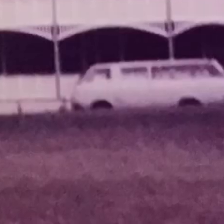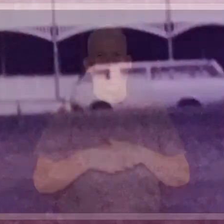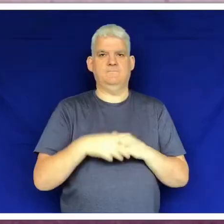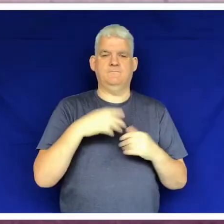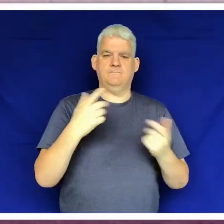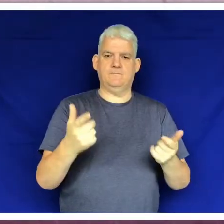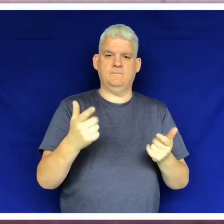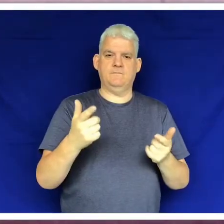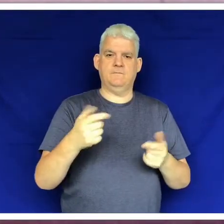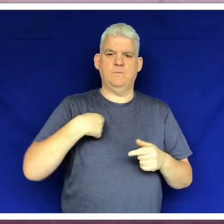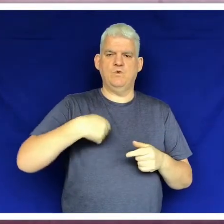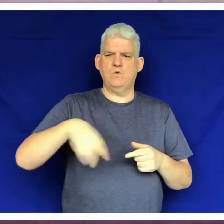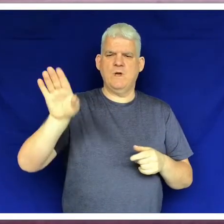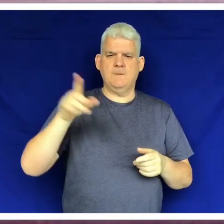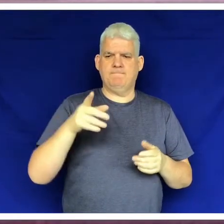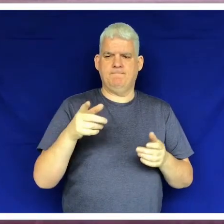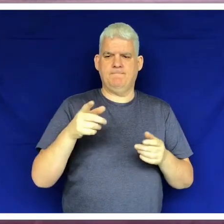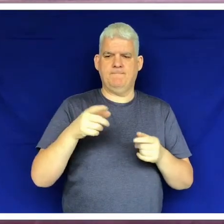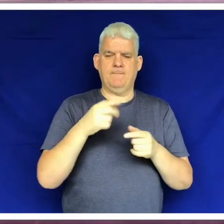went to bed.